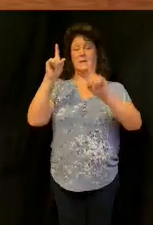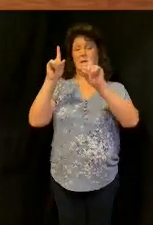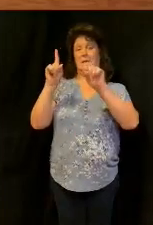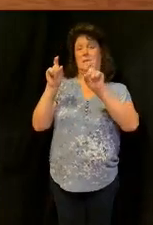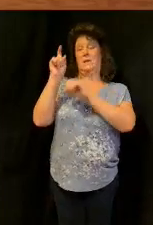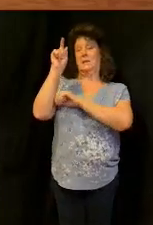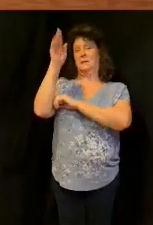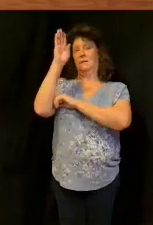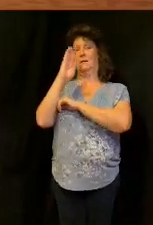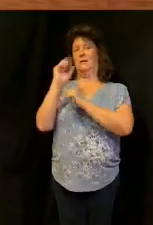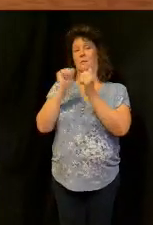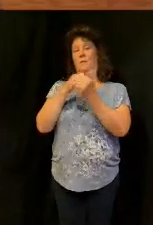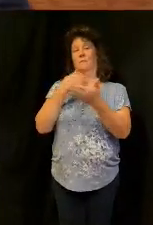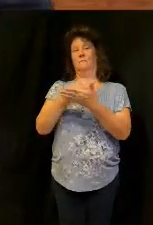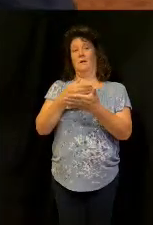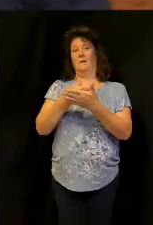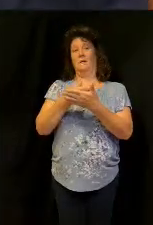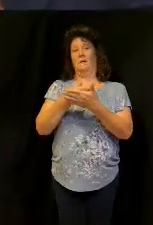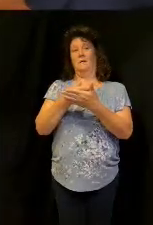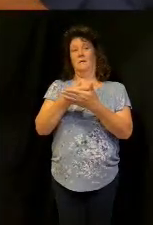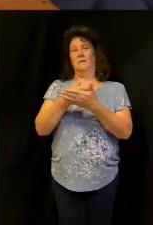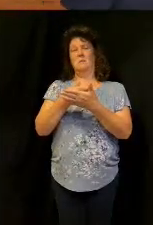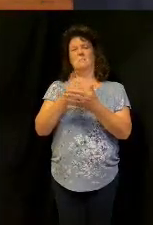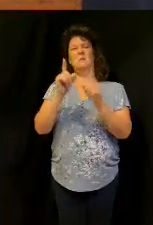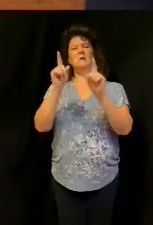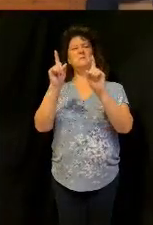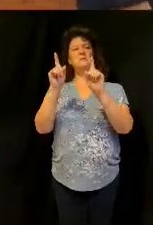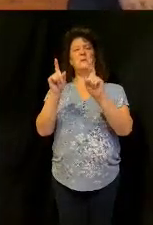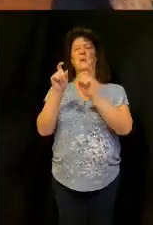test me with your finances just test me